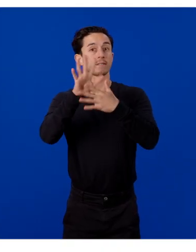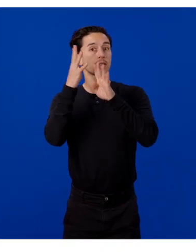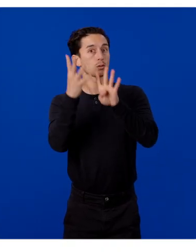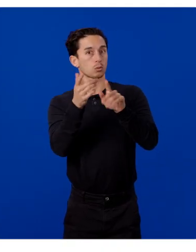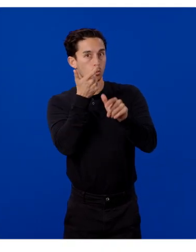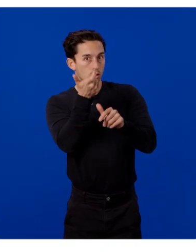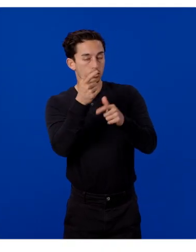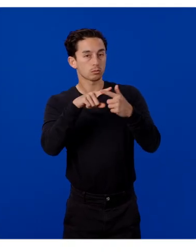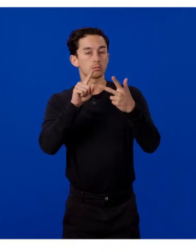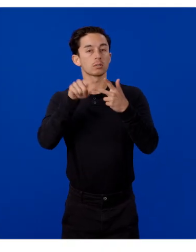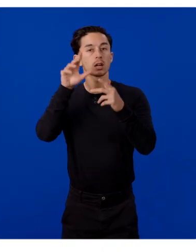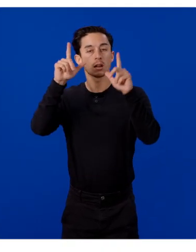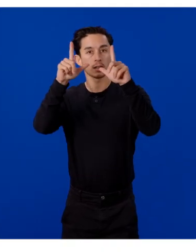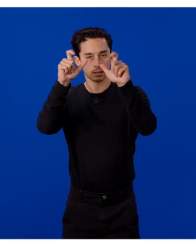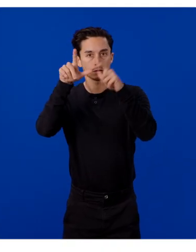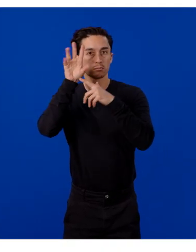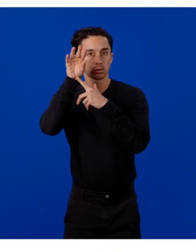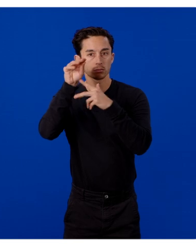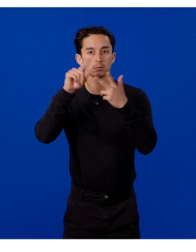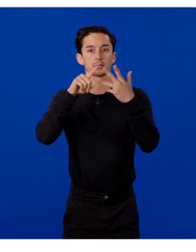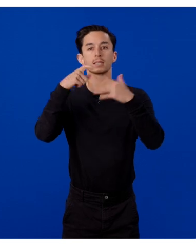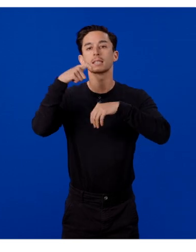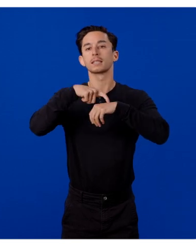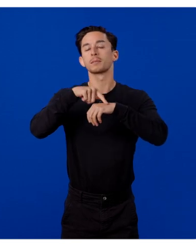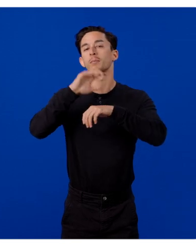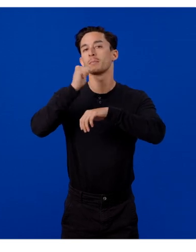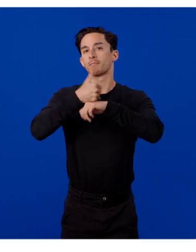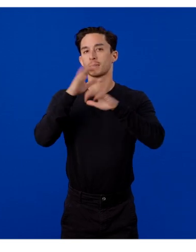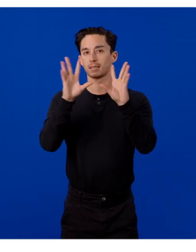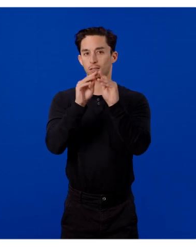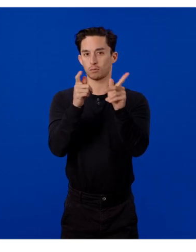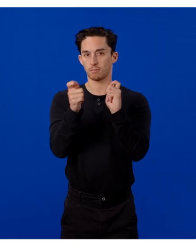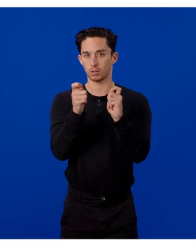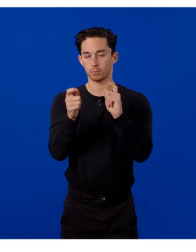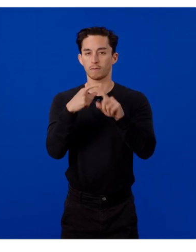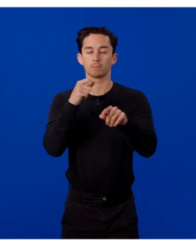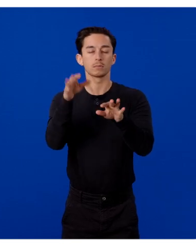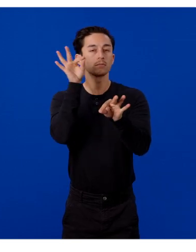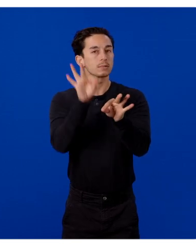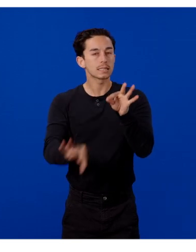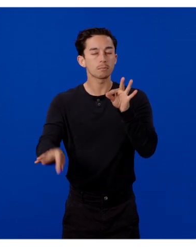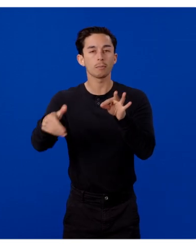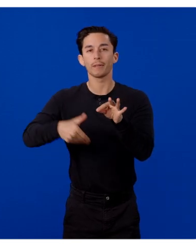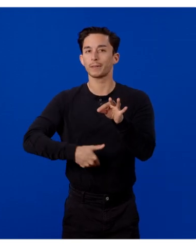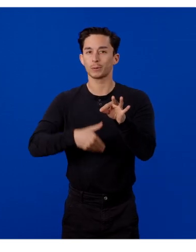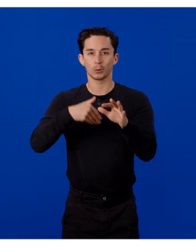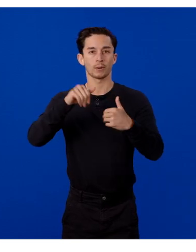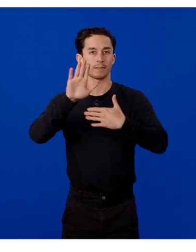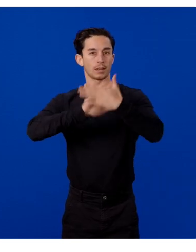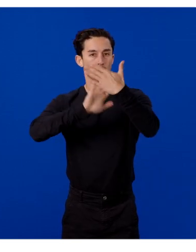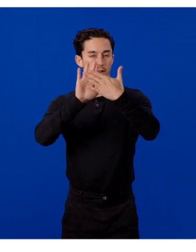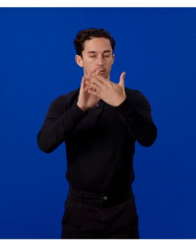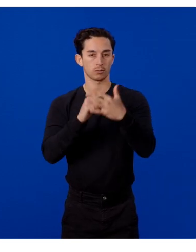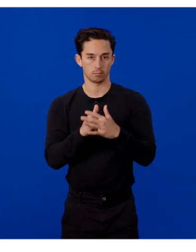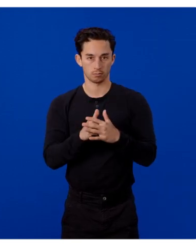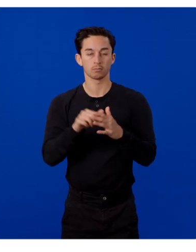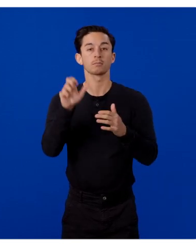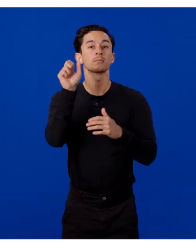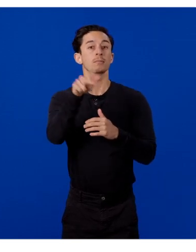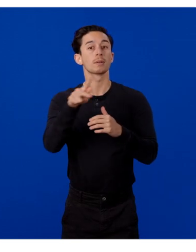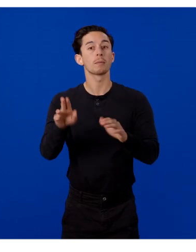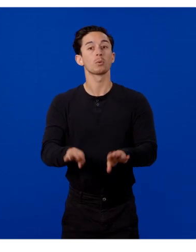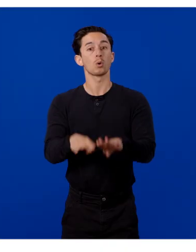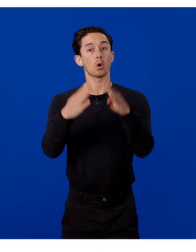capturing images, and timer-based session management, all from a very simple intuitive interface. The application